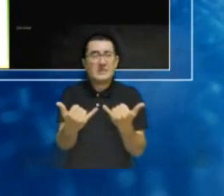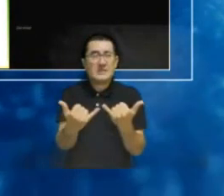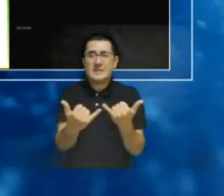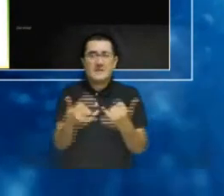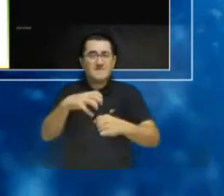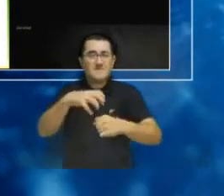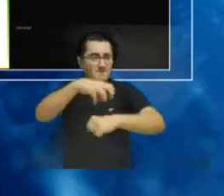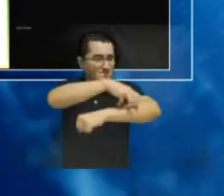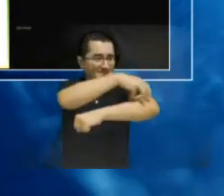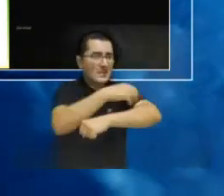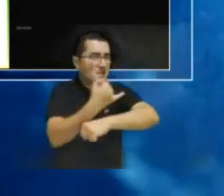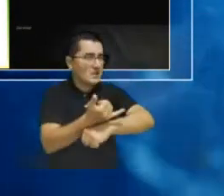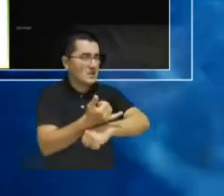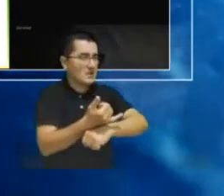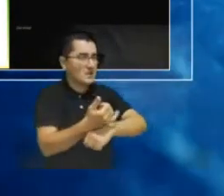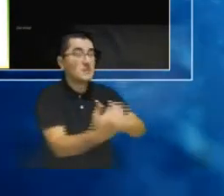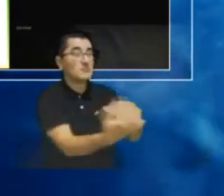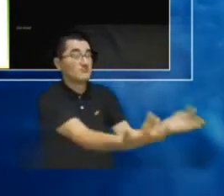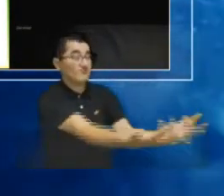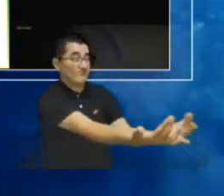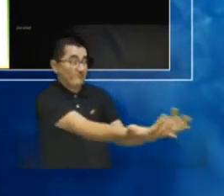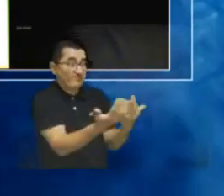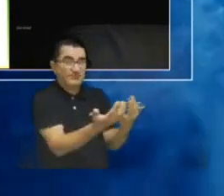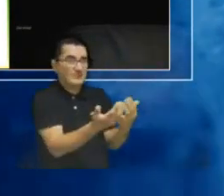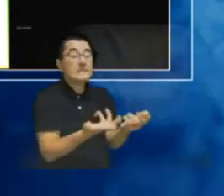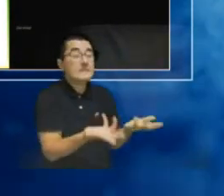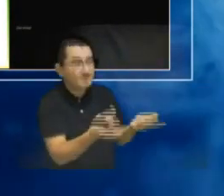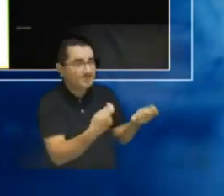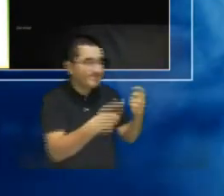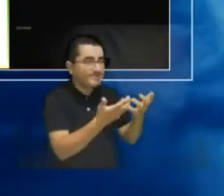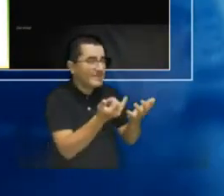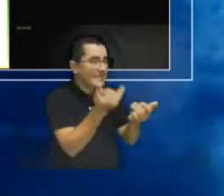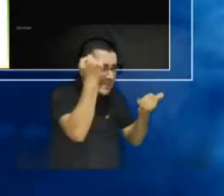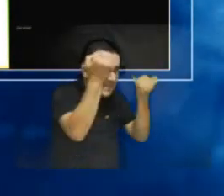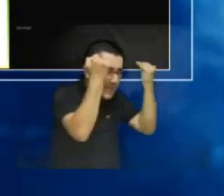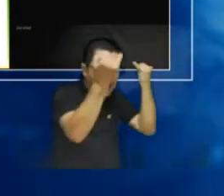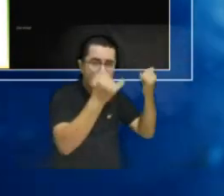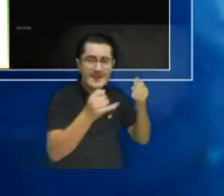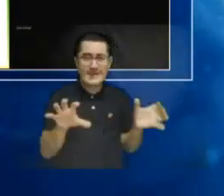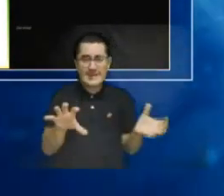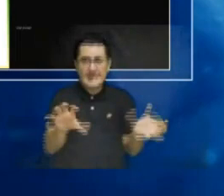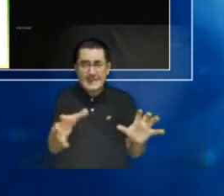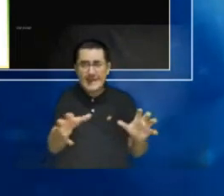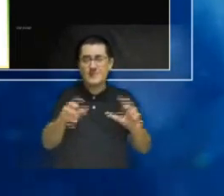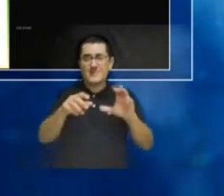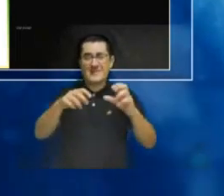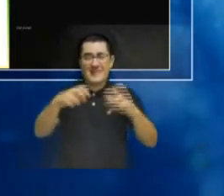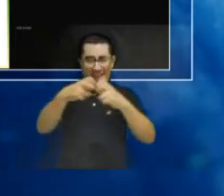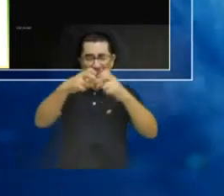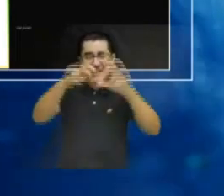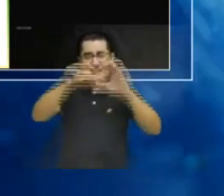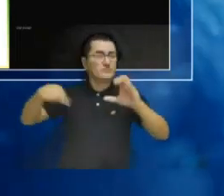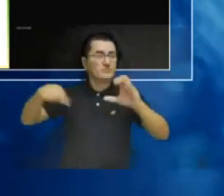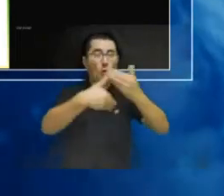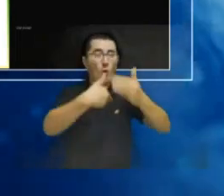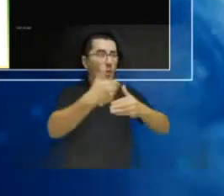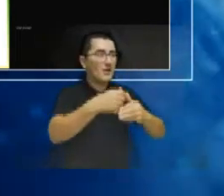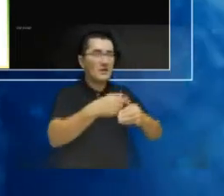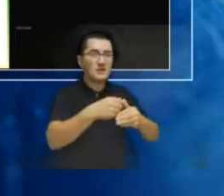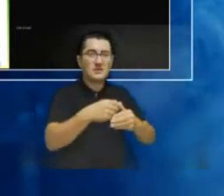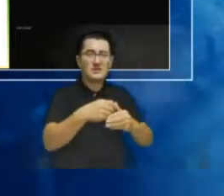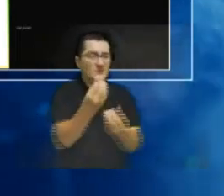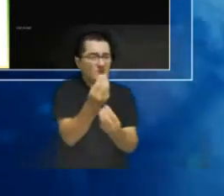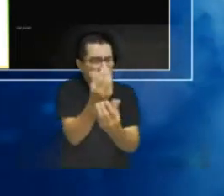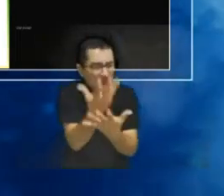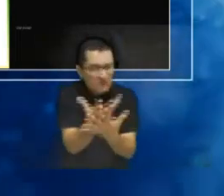secondary market to favour the use of the free spectrum to increase the favouring